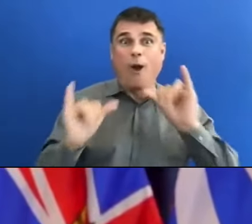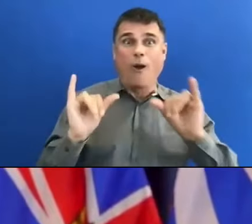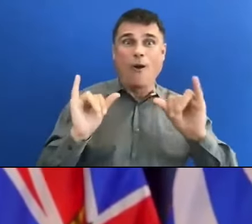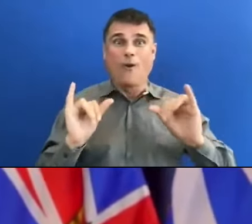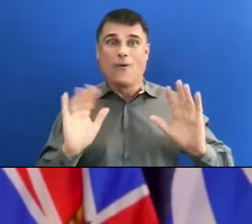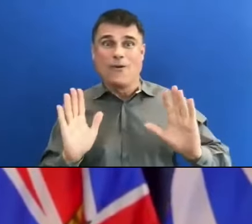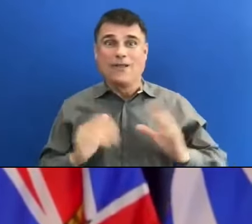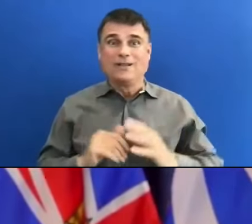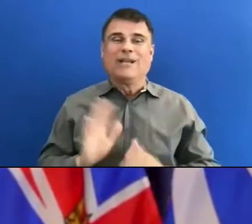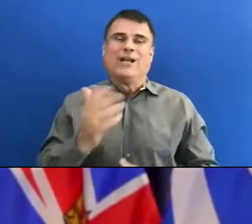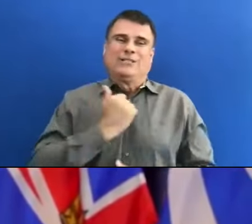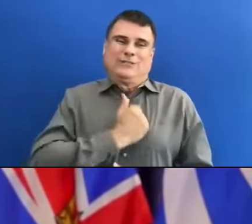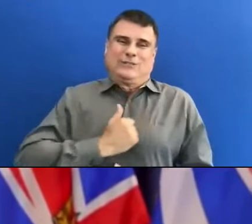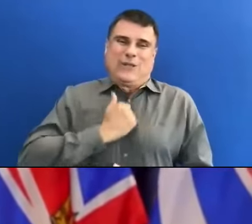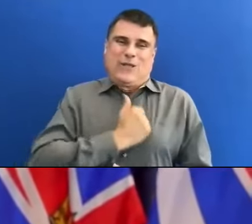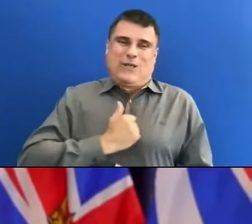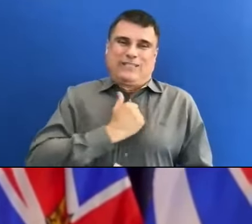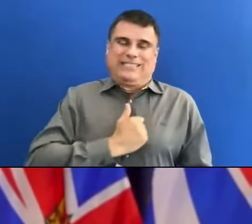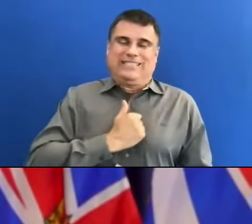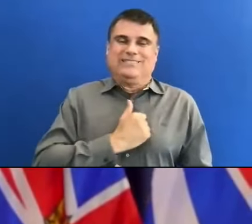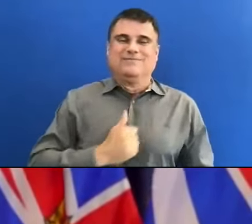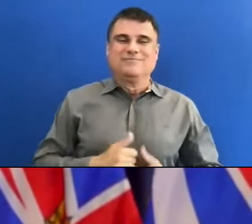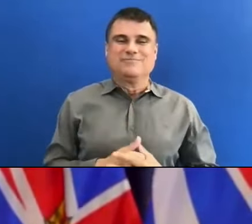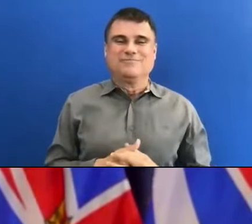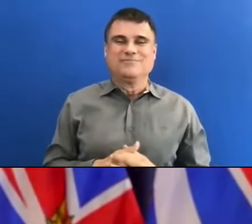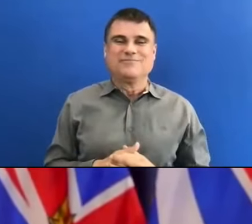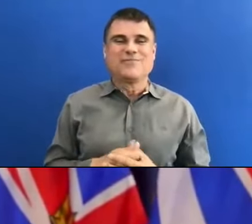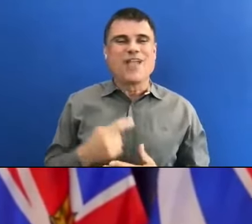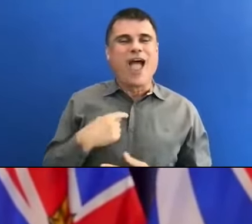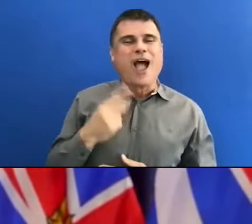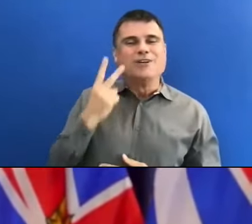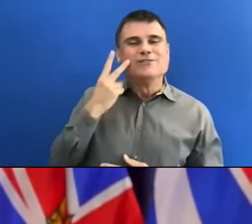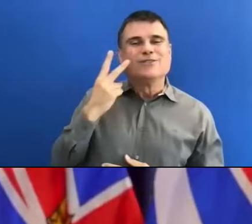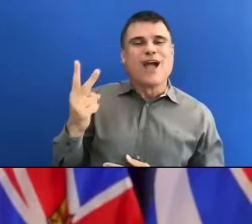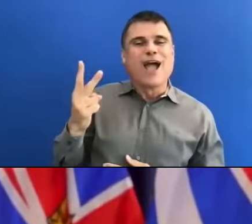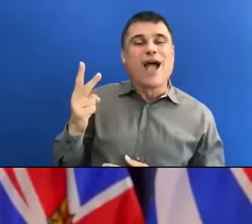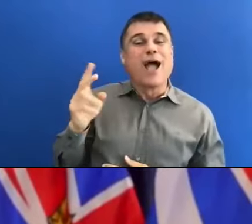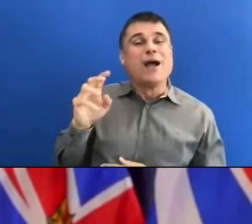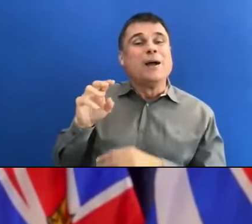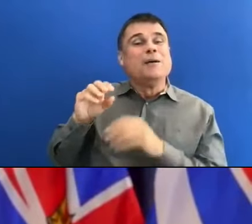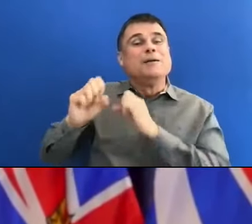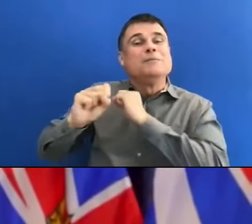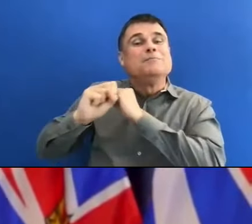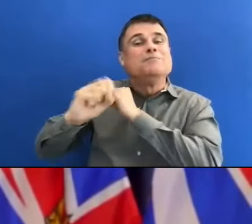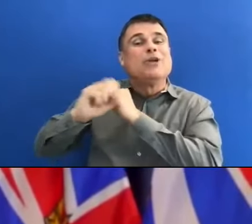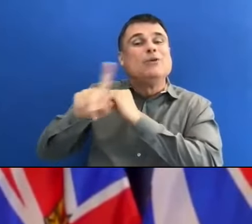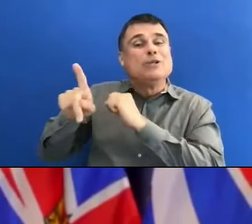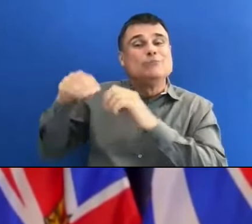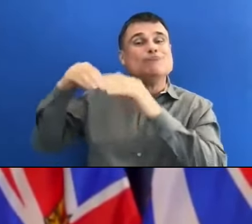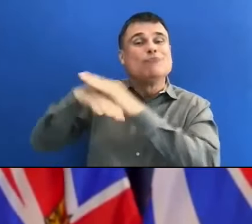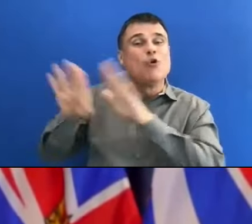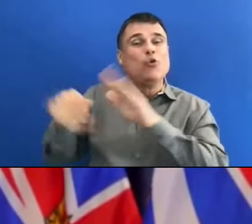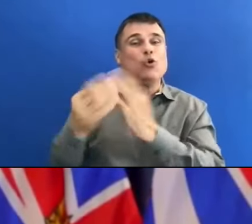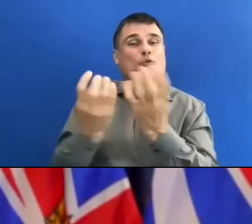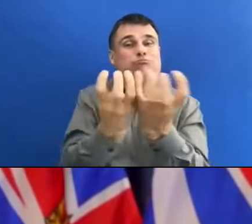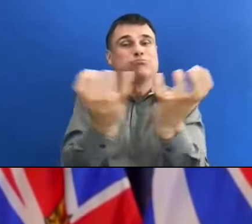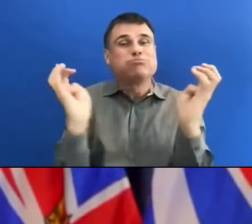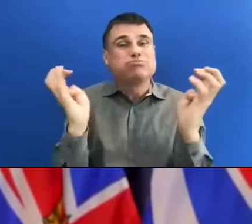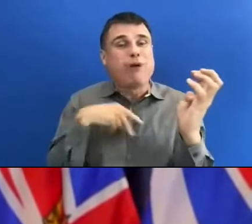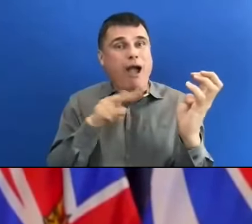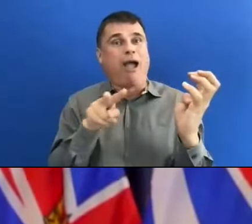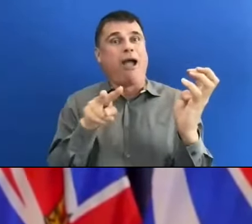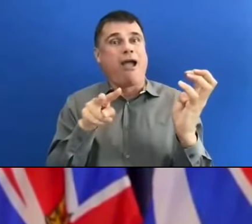I'm sorry. I'm just acknowledging the arrival in the media room, which I think speaks to why we're here today.